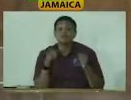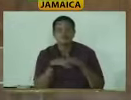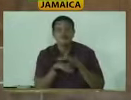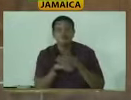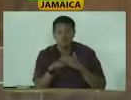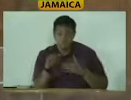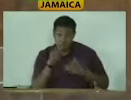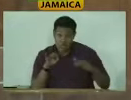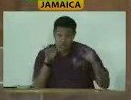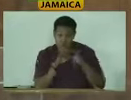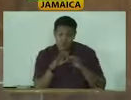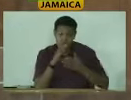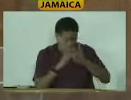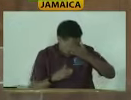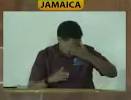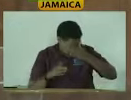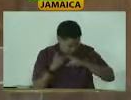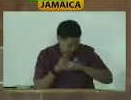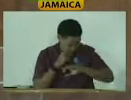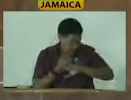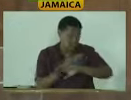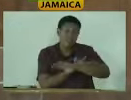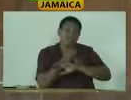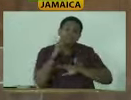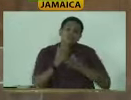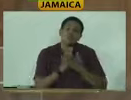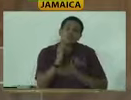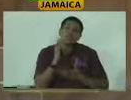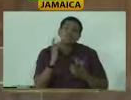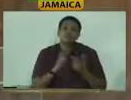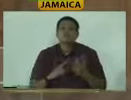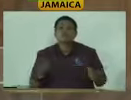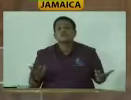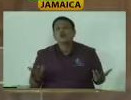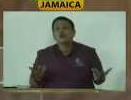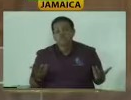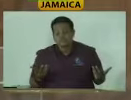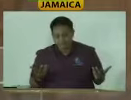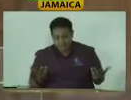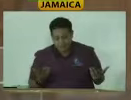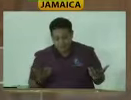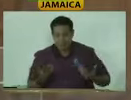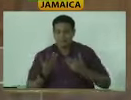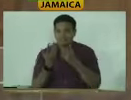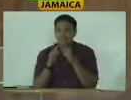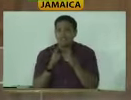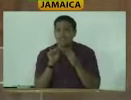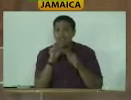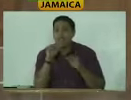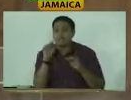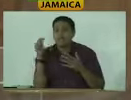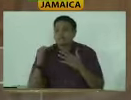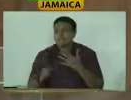important aspect of enhancing the rights and amenities available to